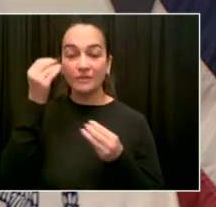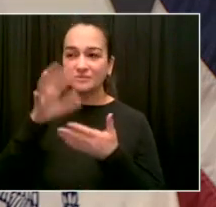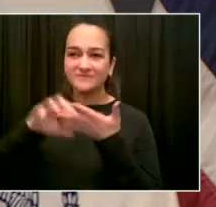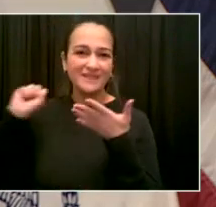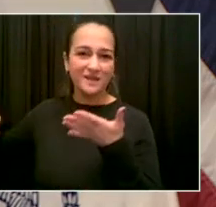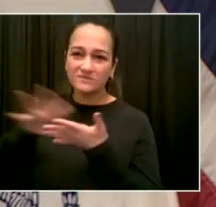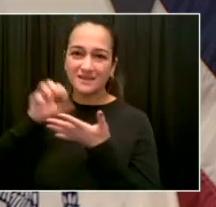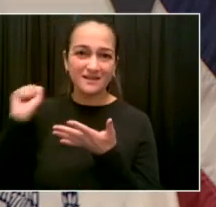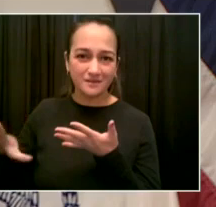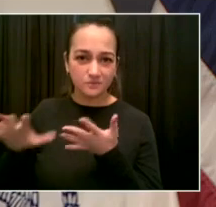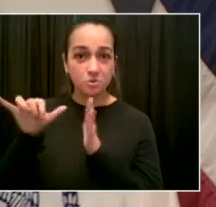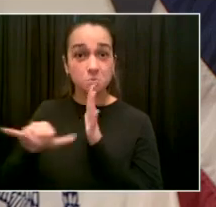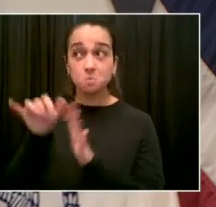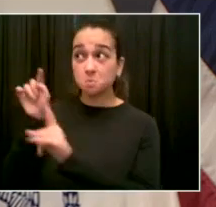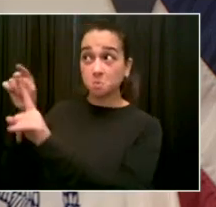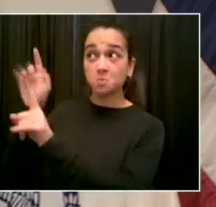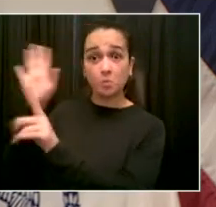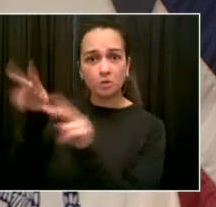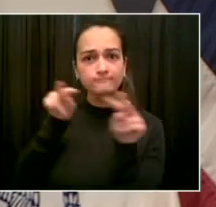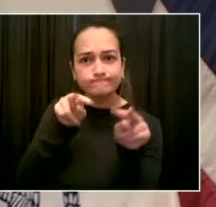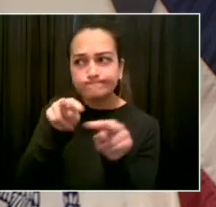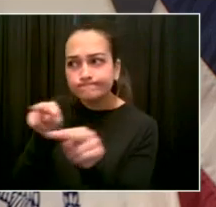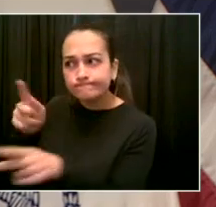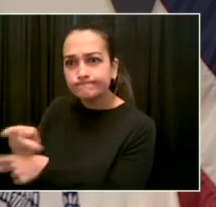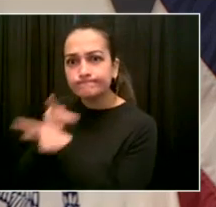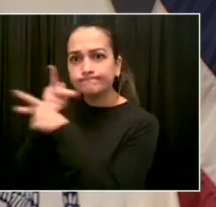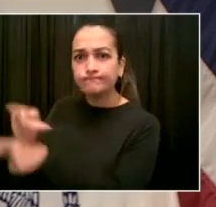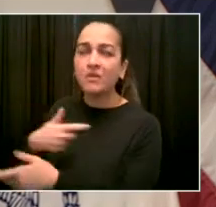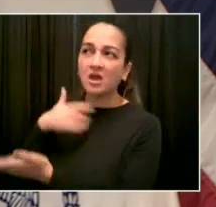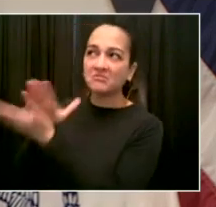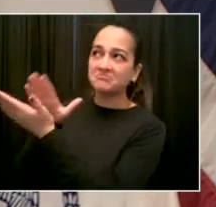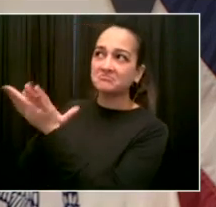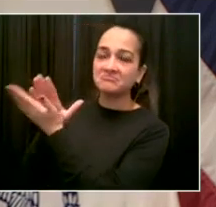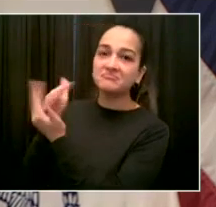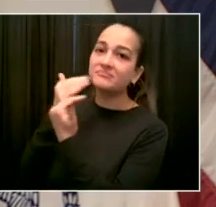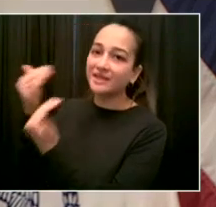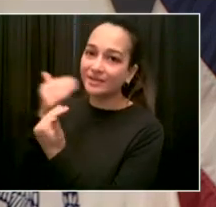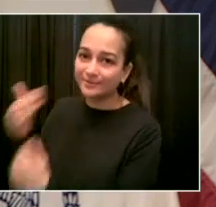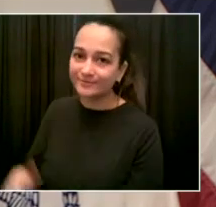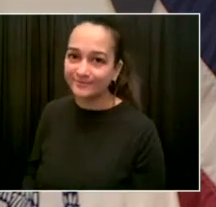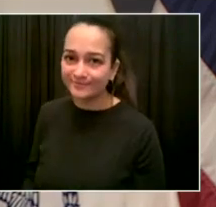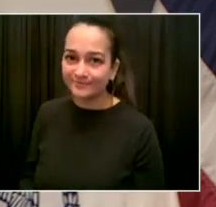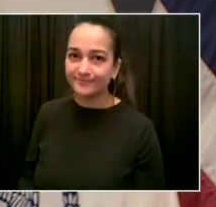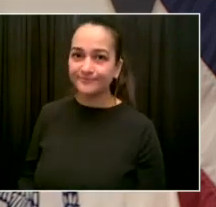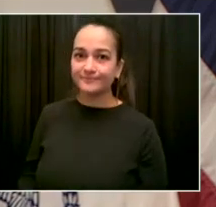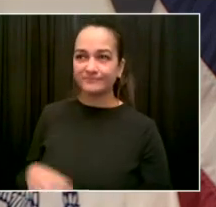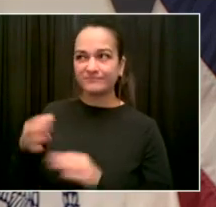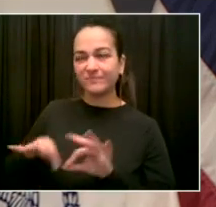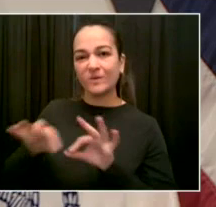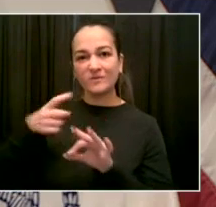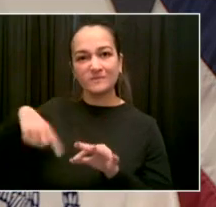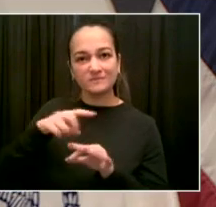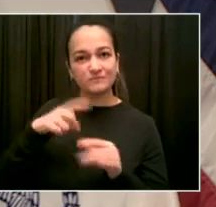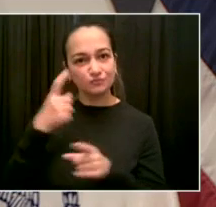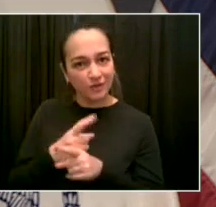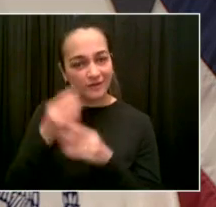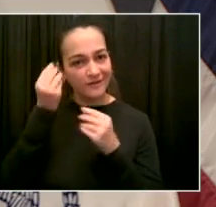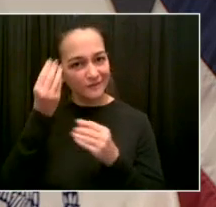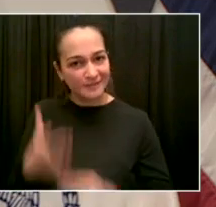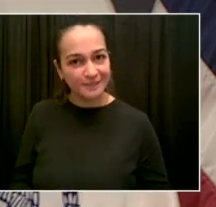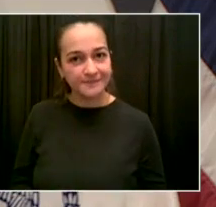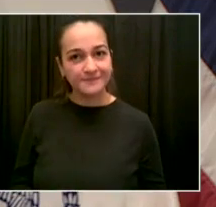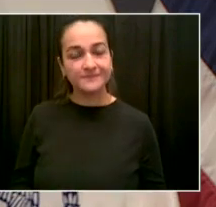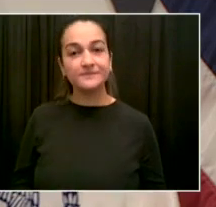truth about vaccination and help us move it forward. Also on the vaccination front, this